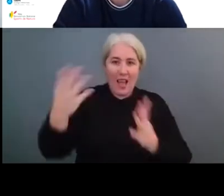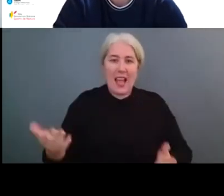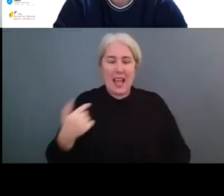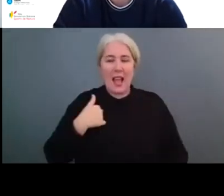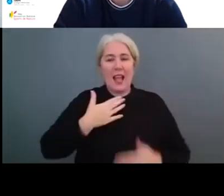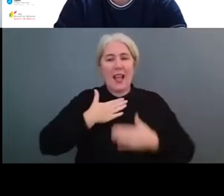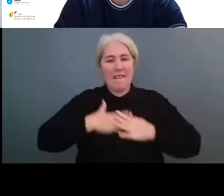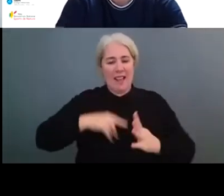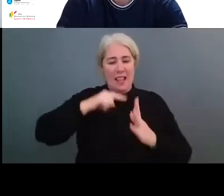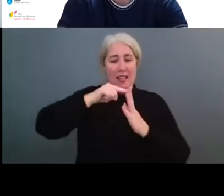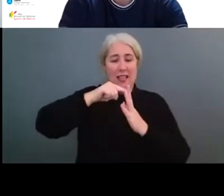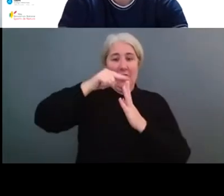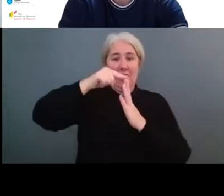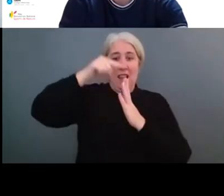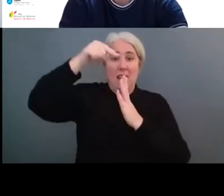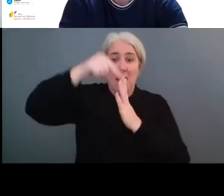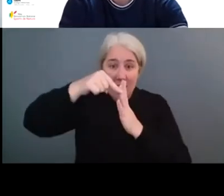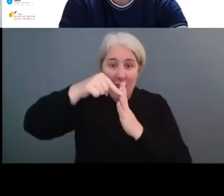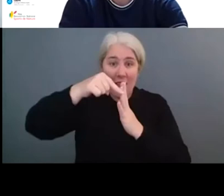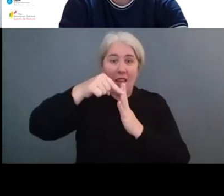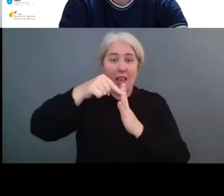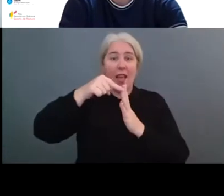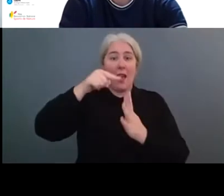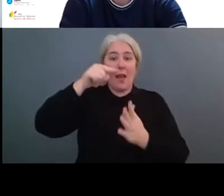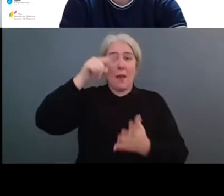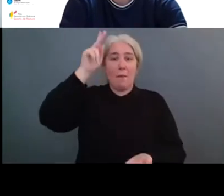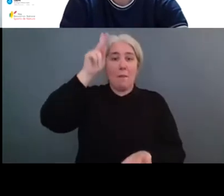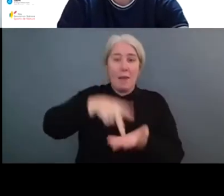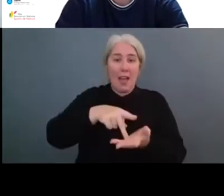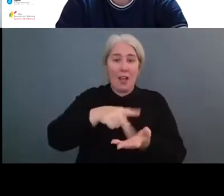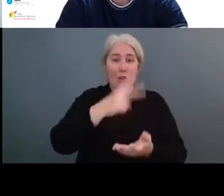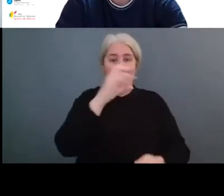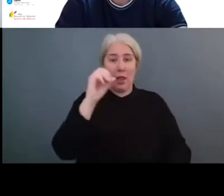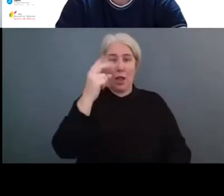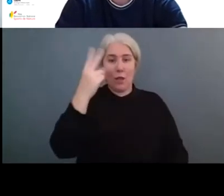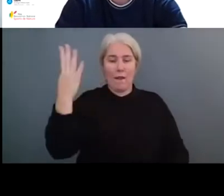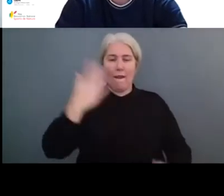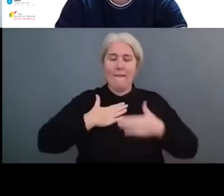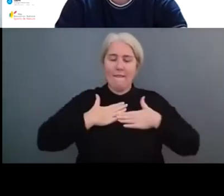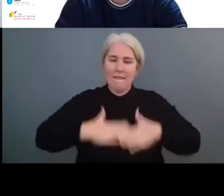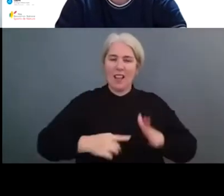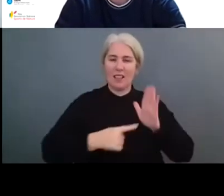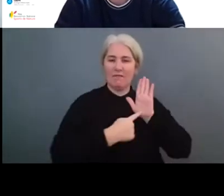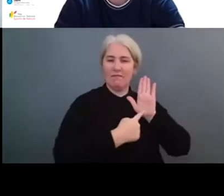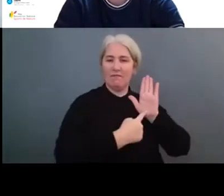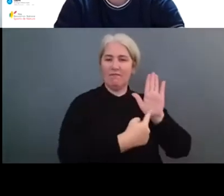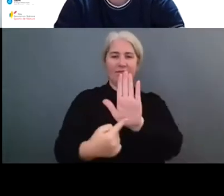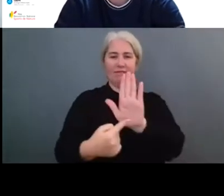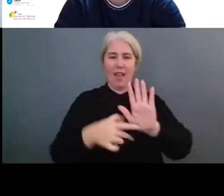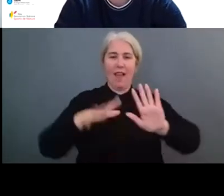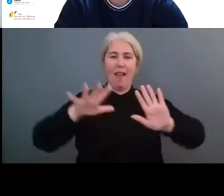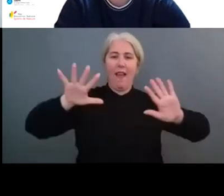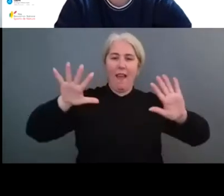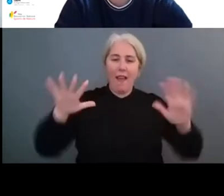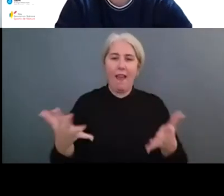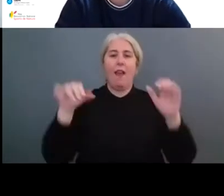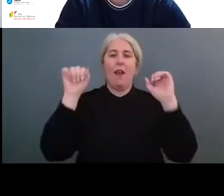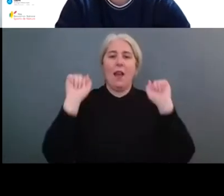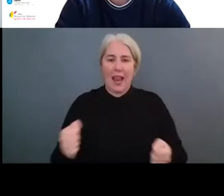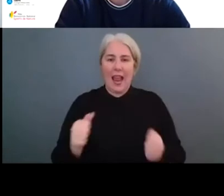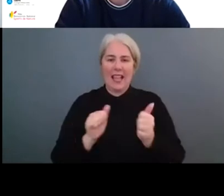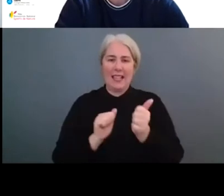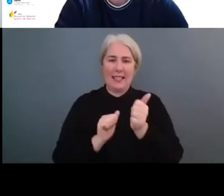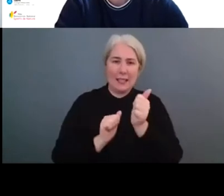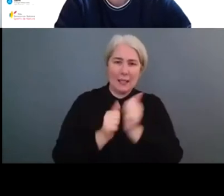Games an example of how sport events can be organized